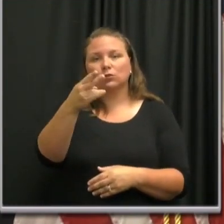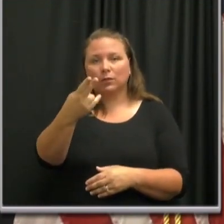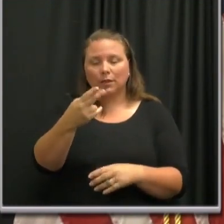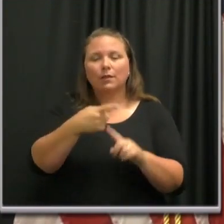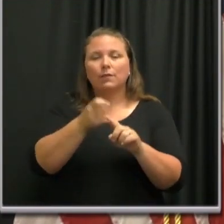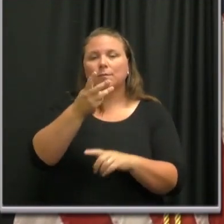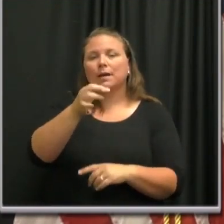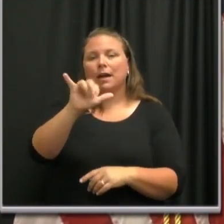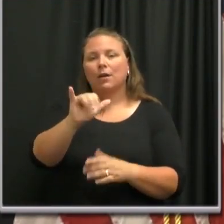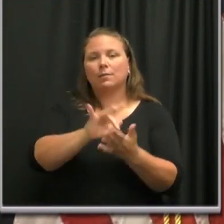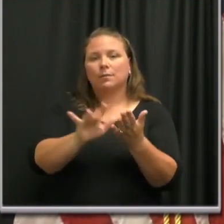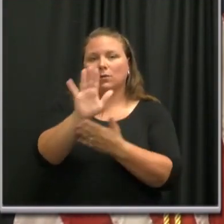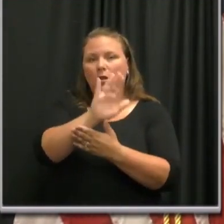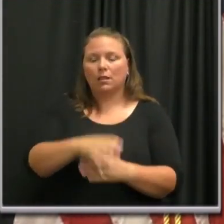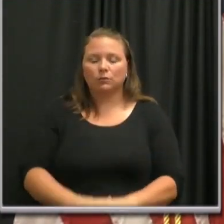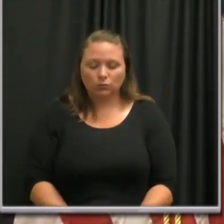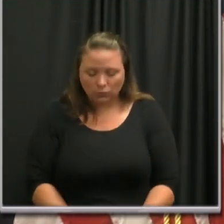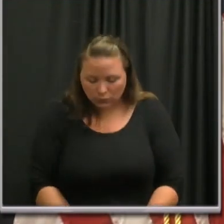Medical Center.